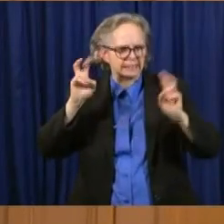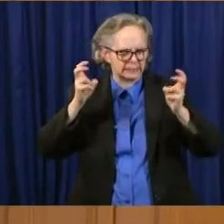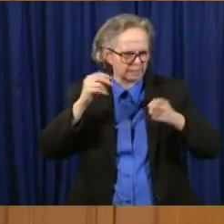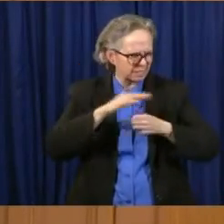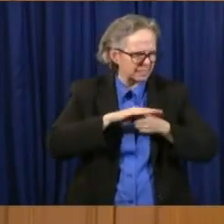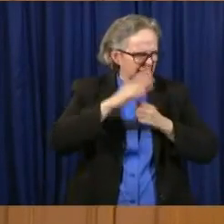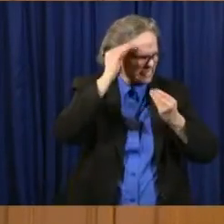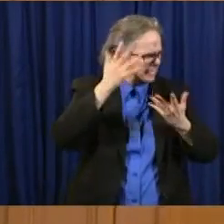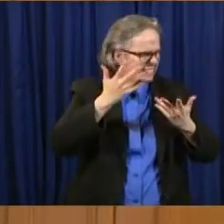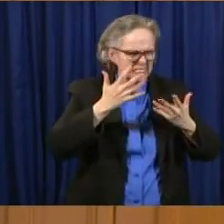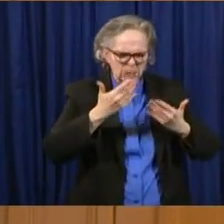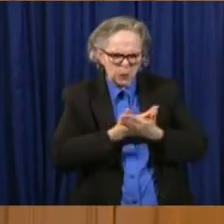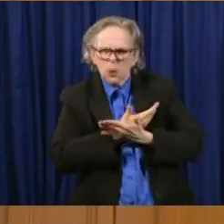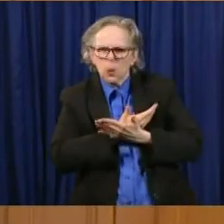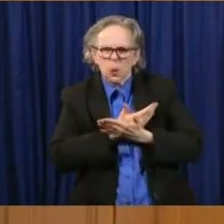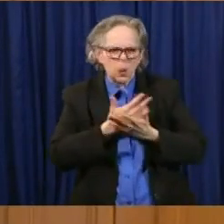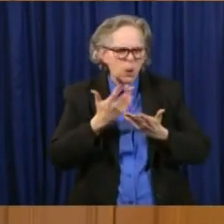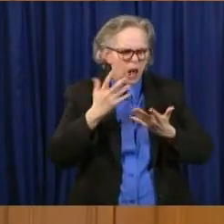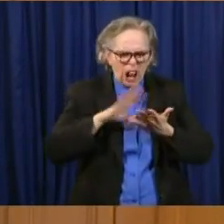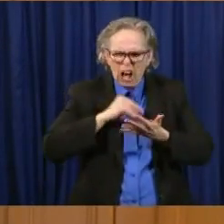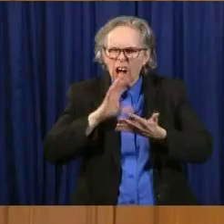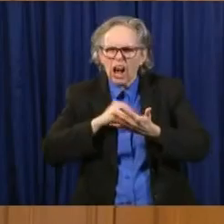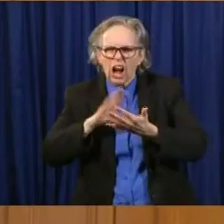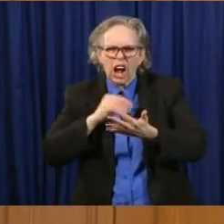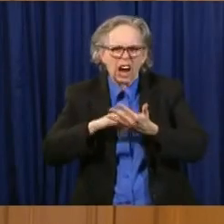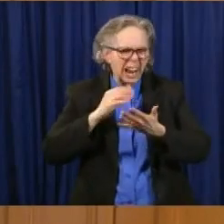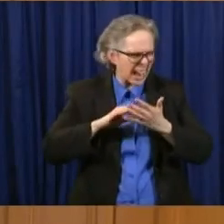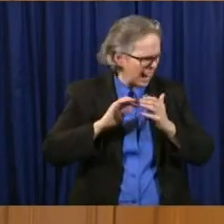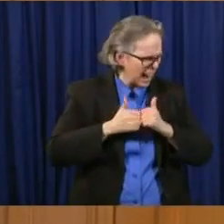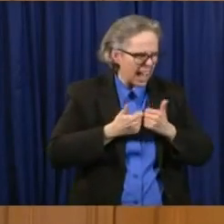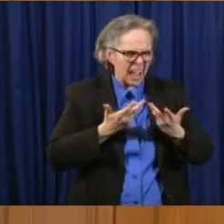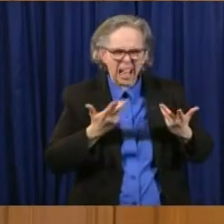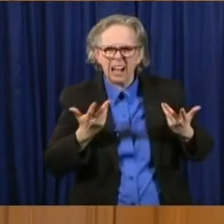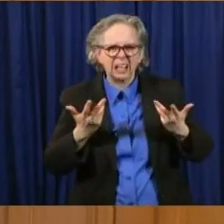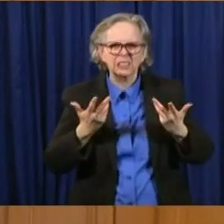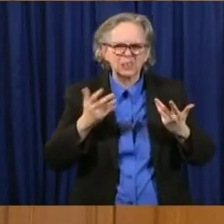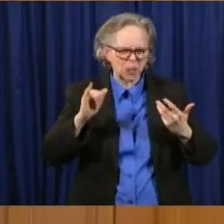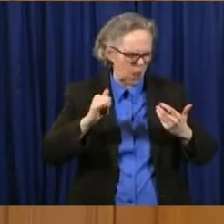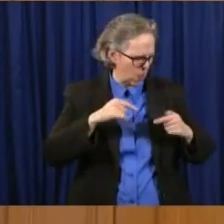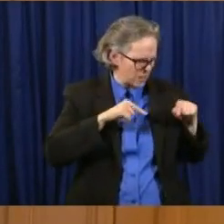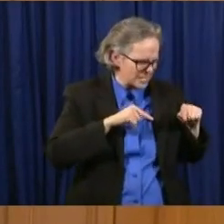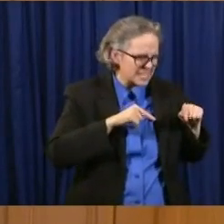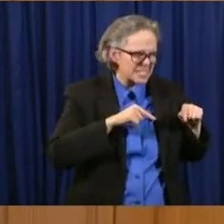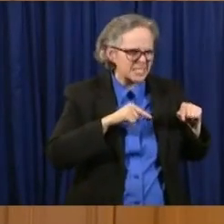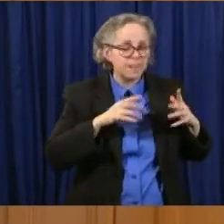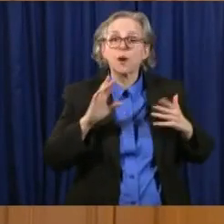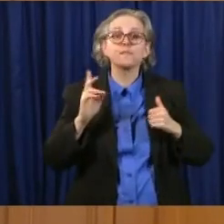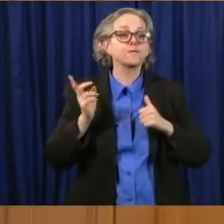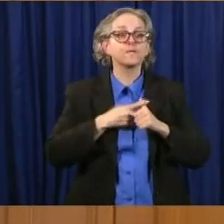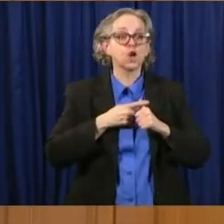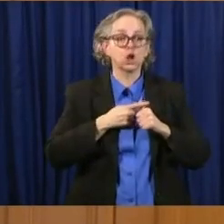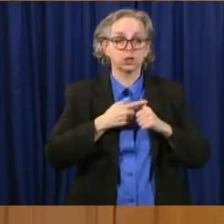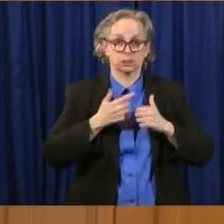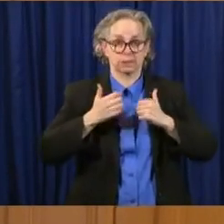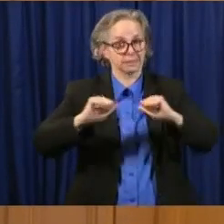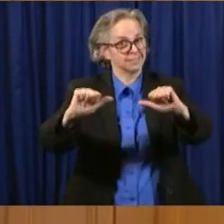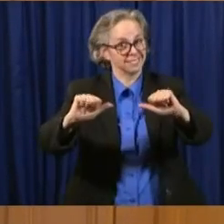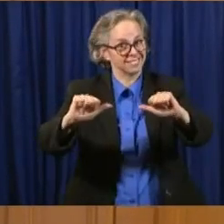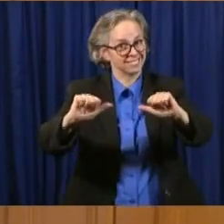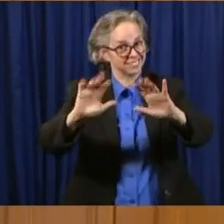a lot about it. And so, you know, it is a first attempt. It's designed by scientists